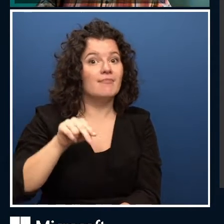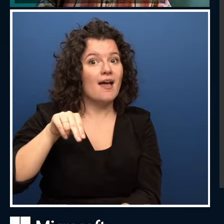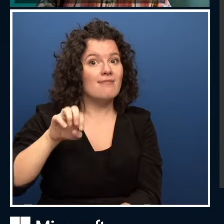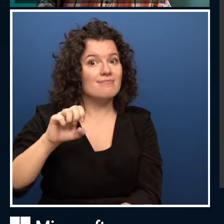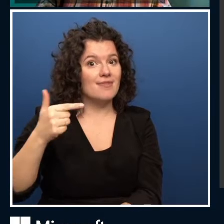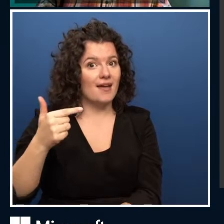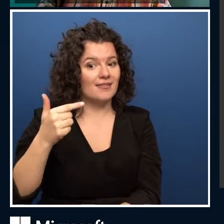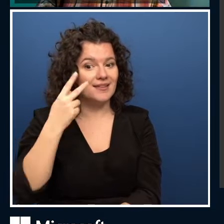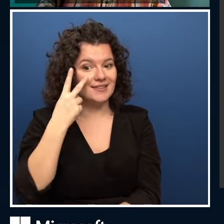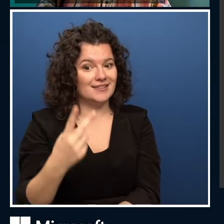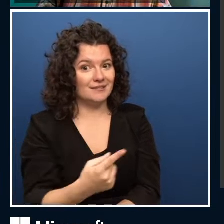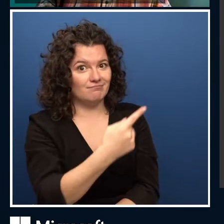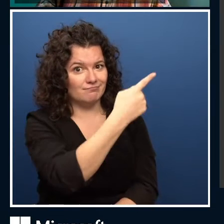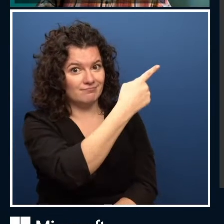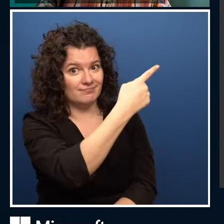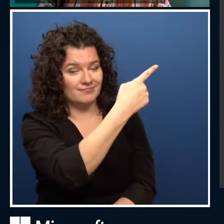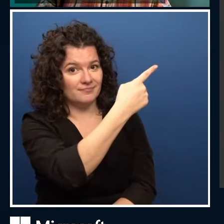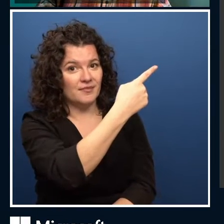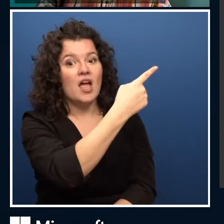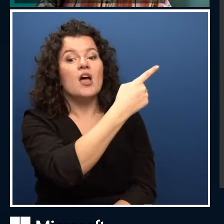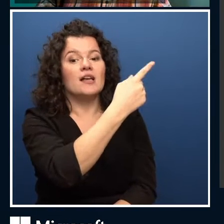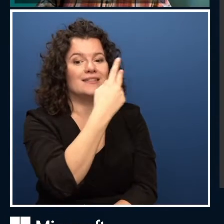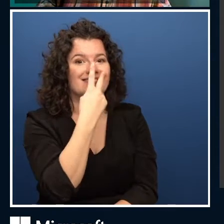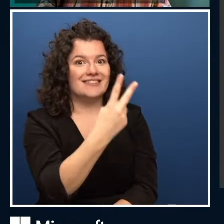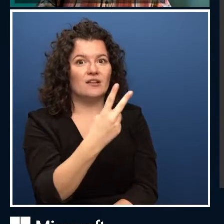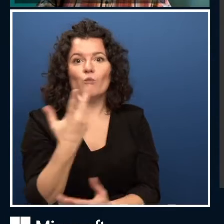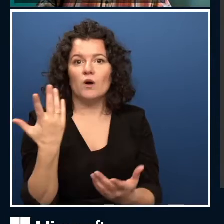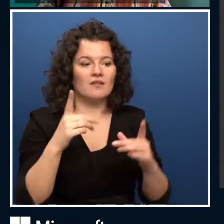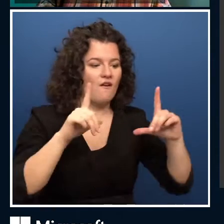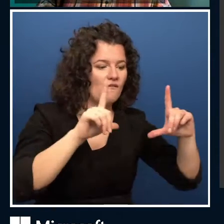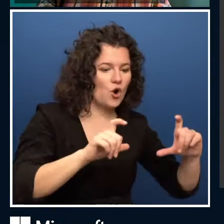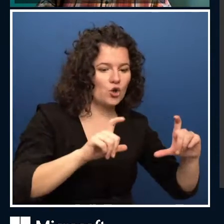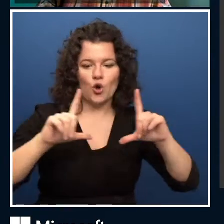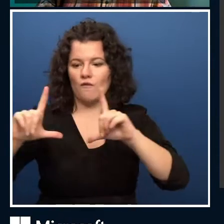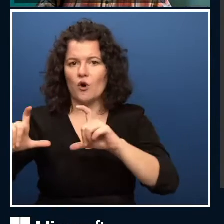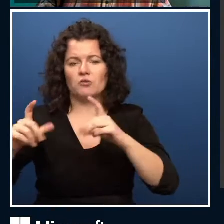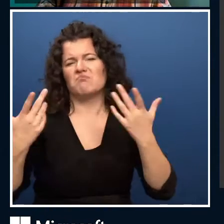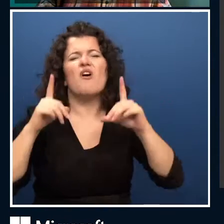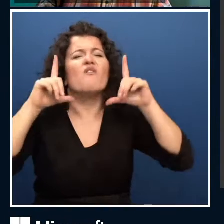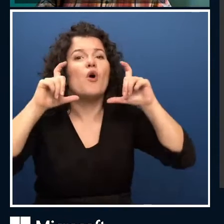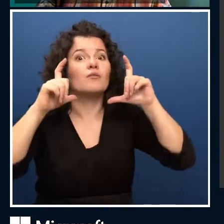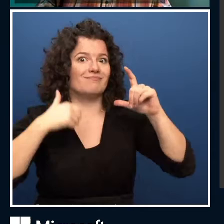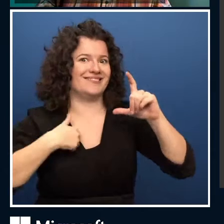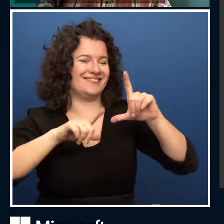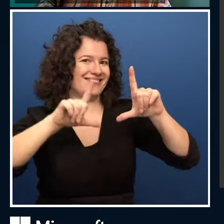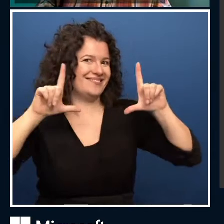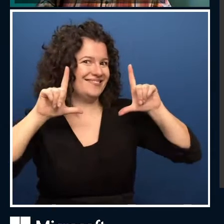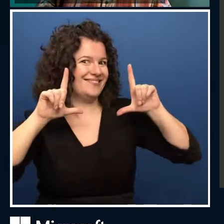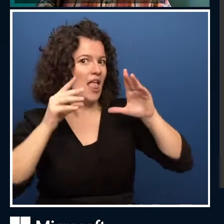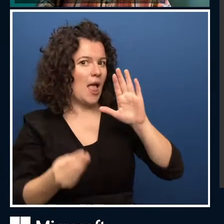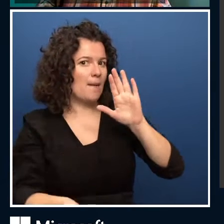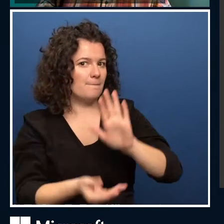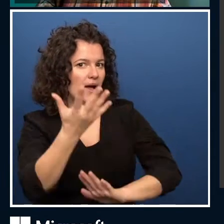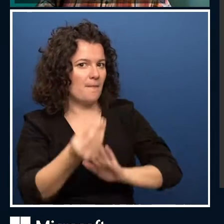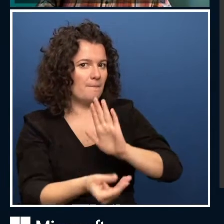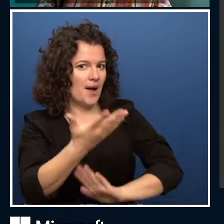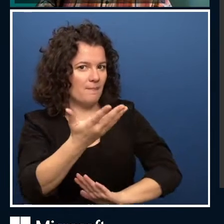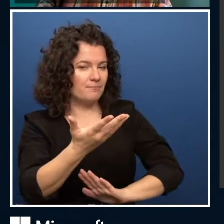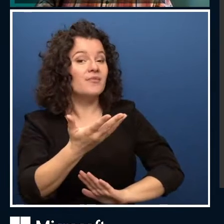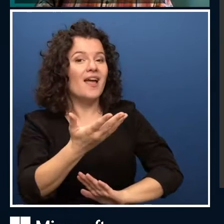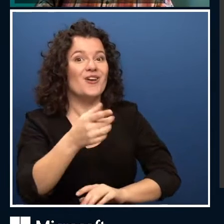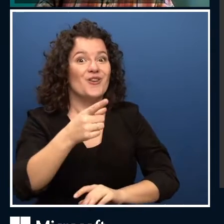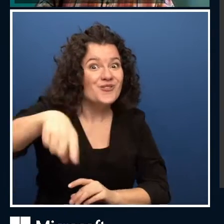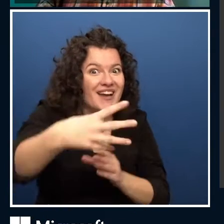or multiple pictures of yourself and you wish to get involved, we can actually have you take part in the demo. So